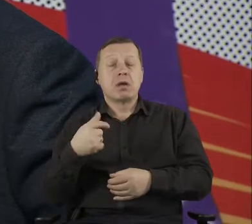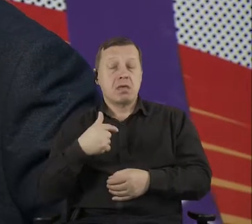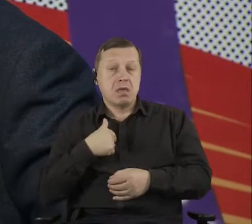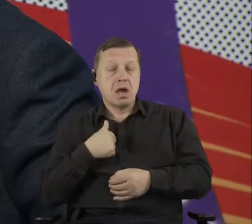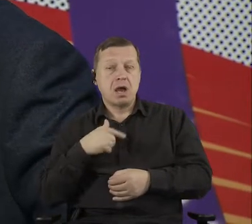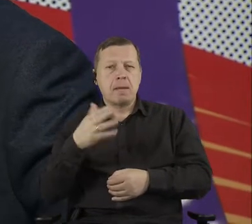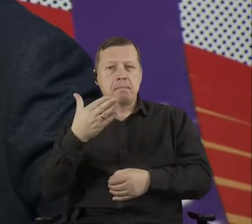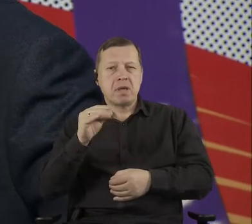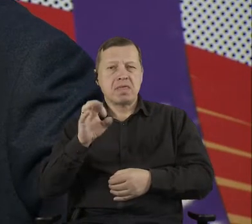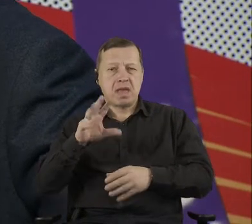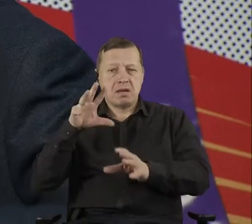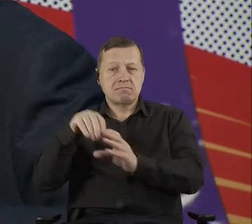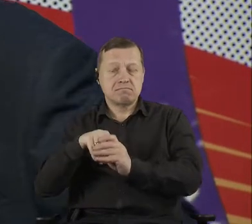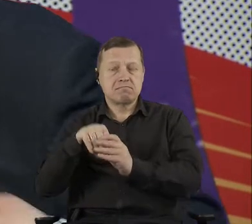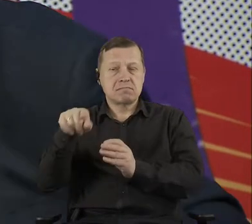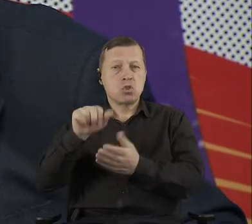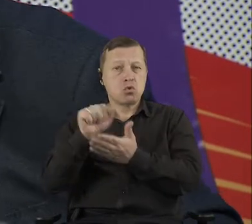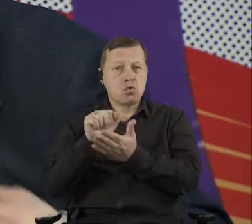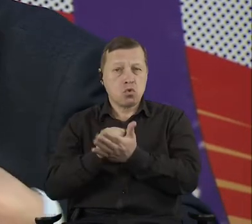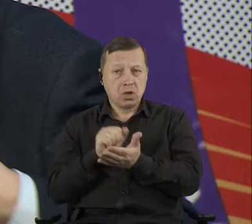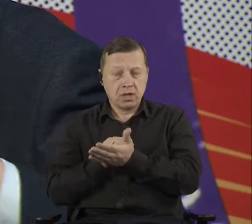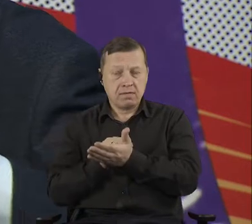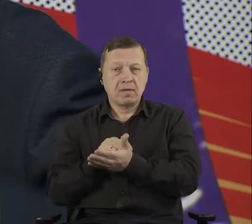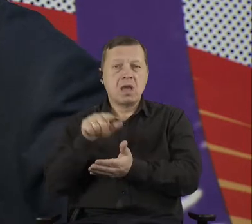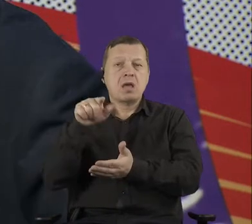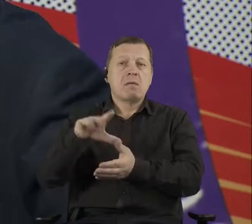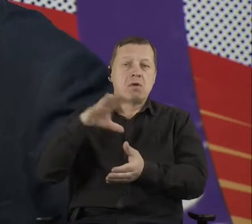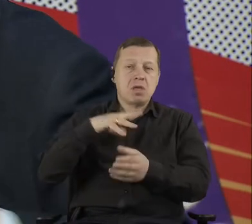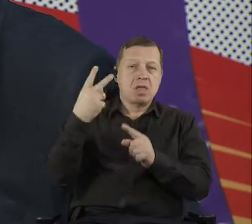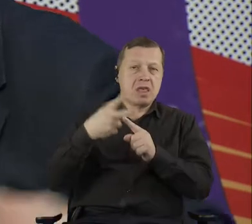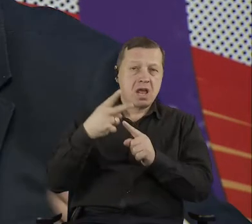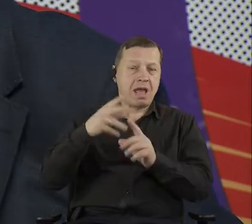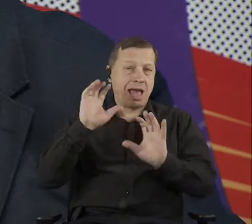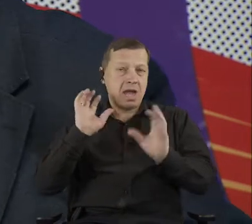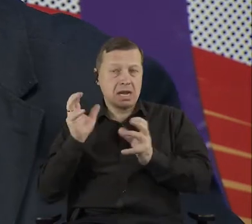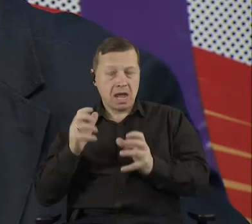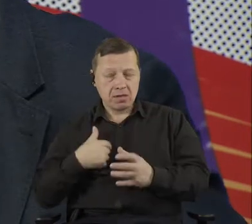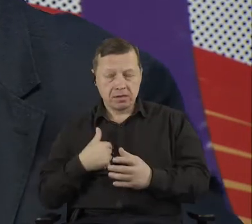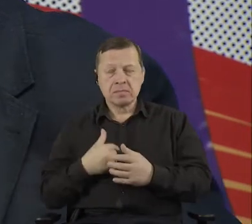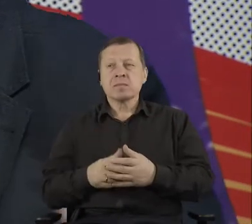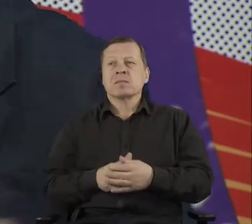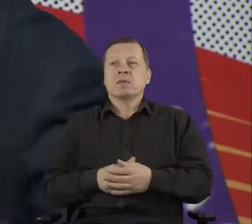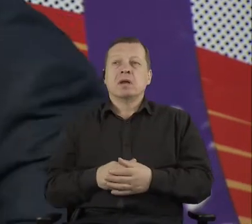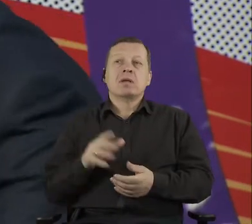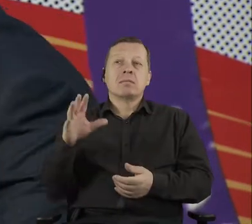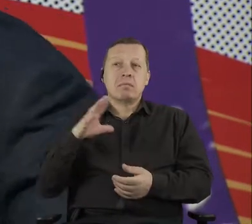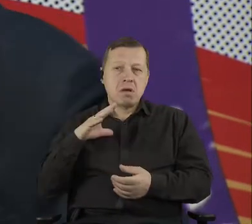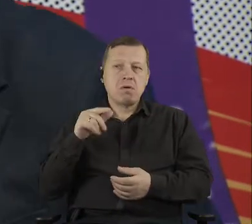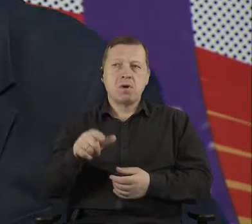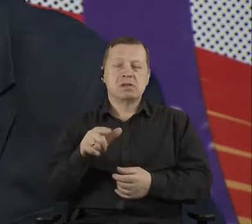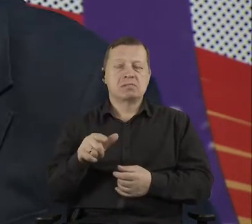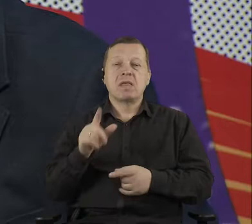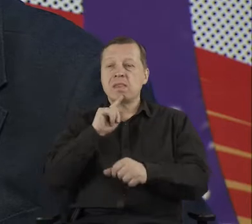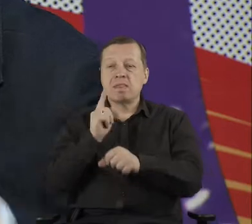male managers making decisions behind closed doors about what's going to be printed